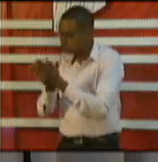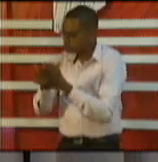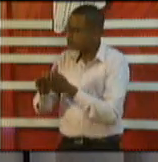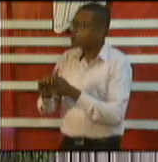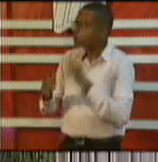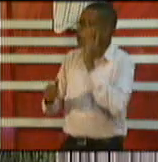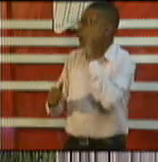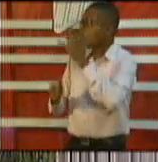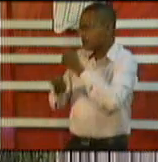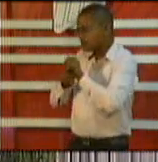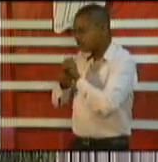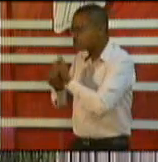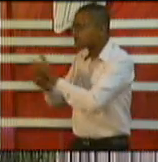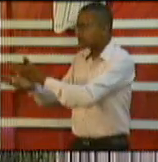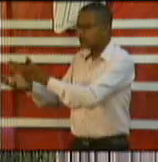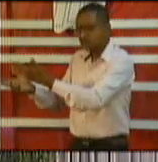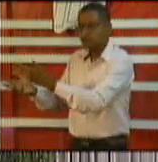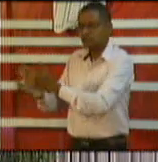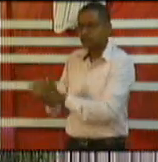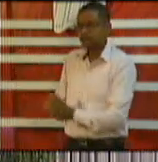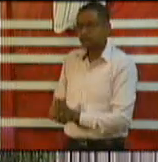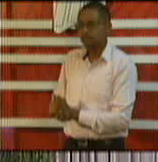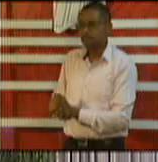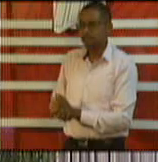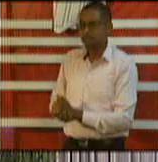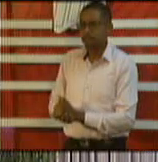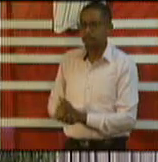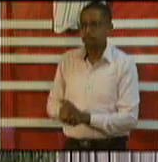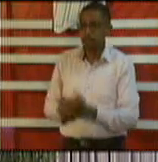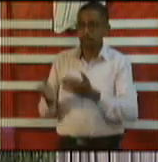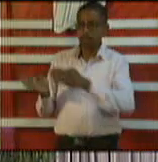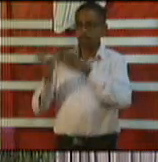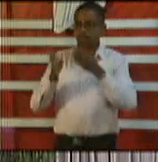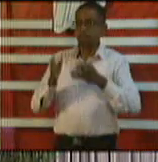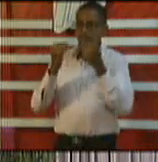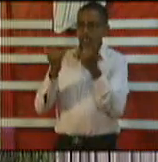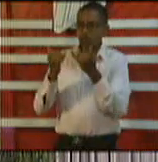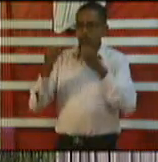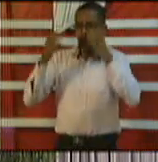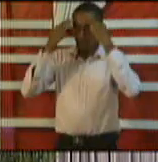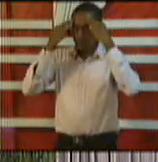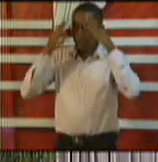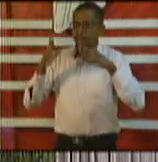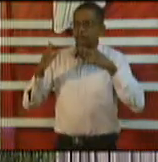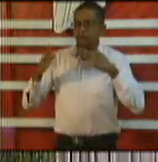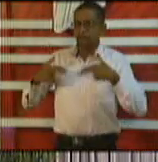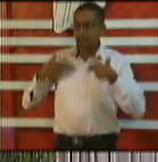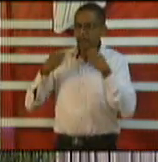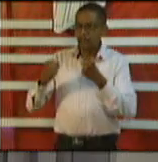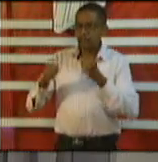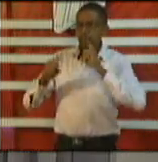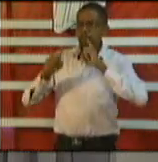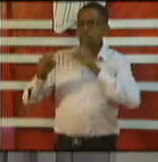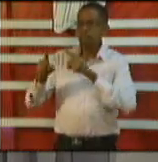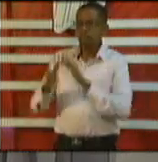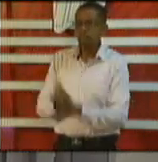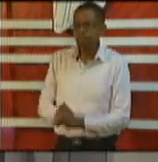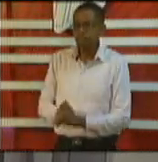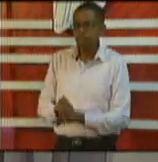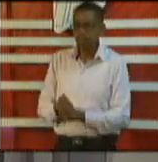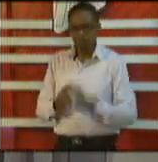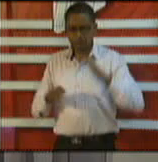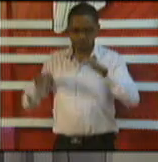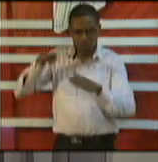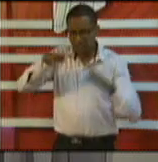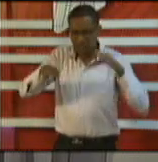okay so let me let me tackle the issue of beach versus bar everything as we